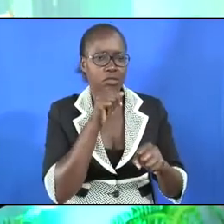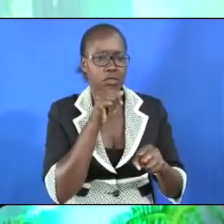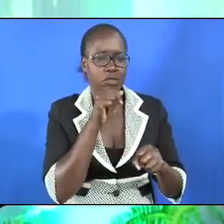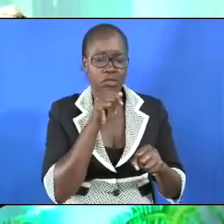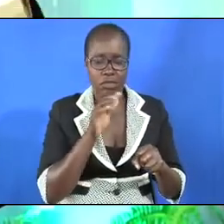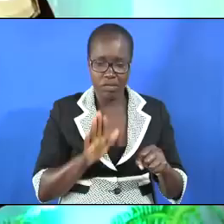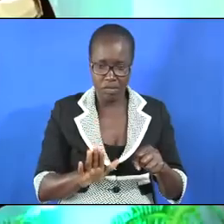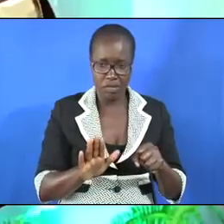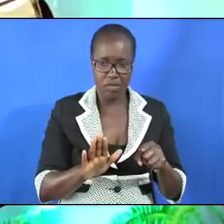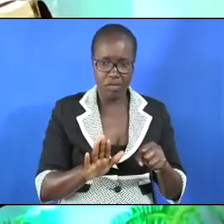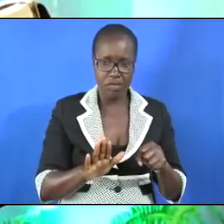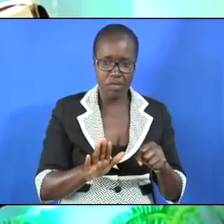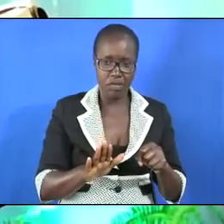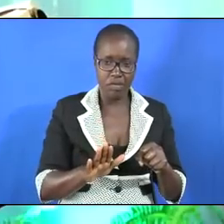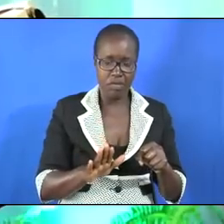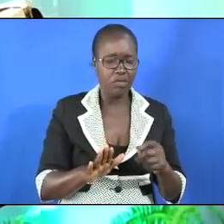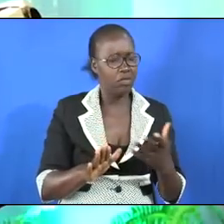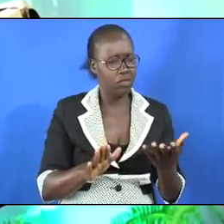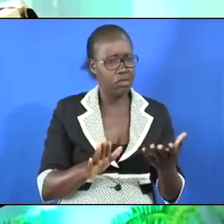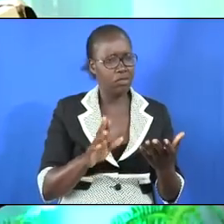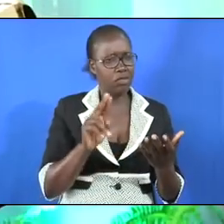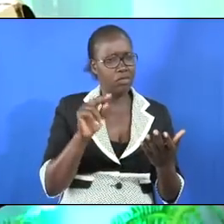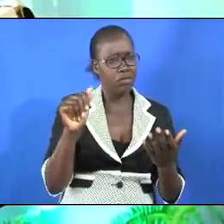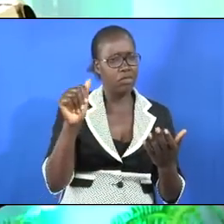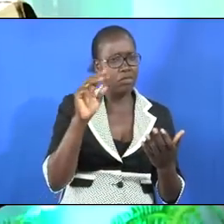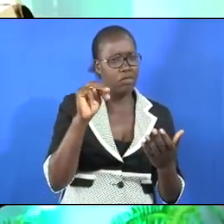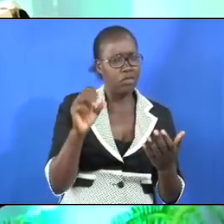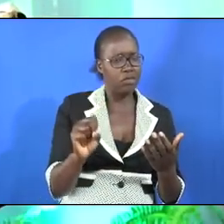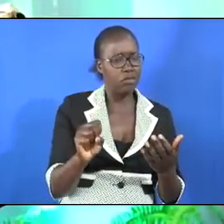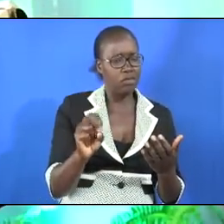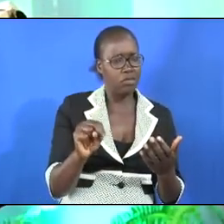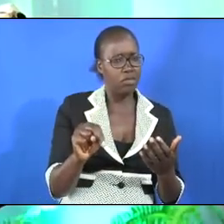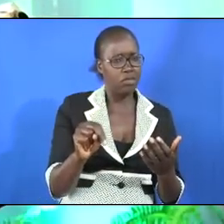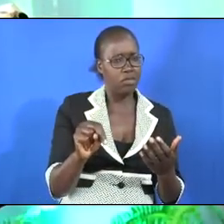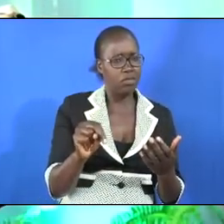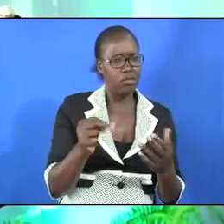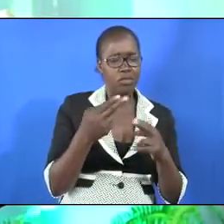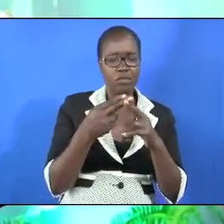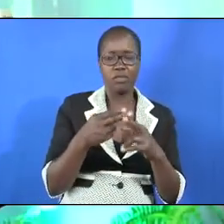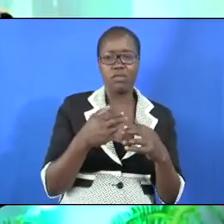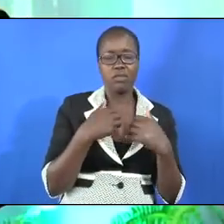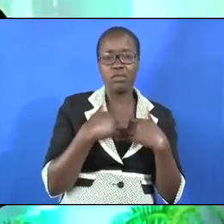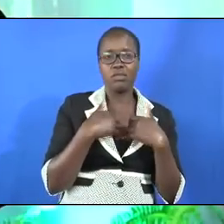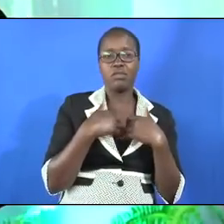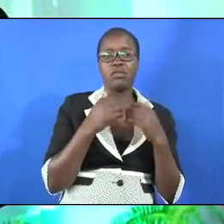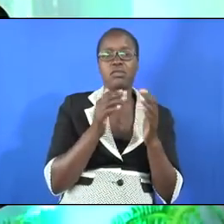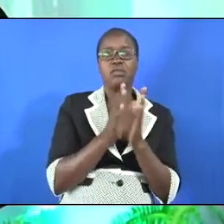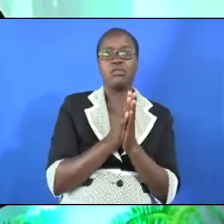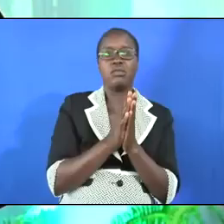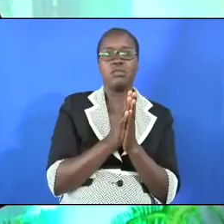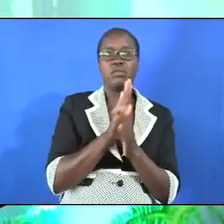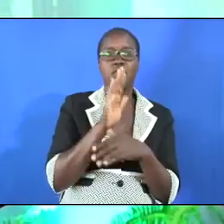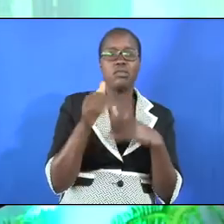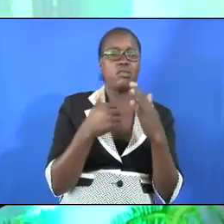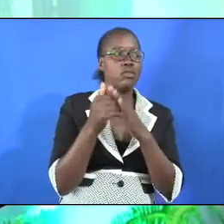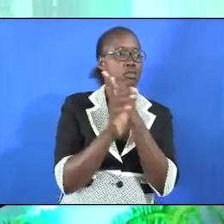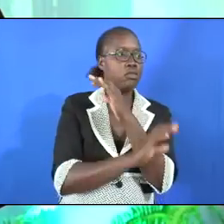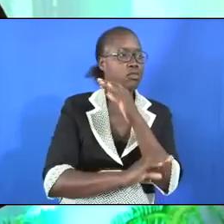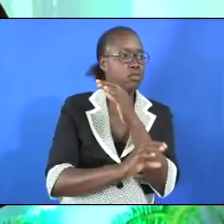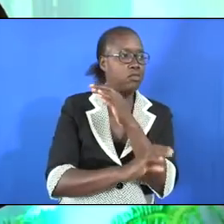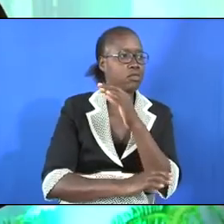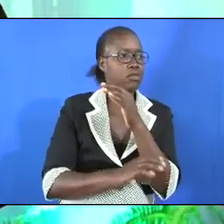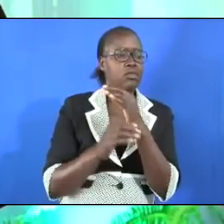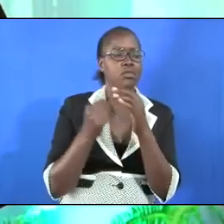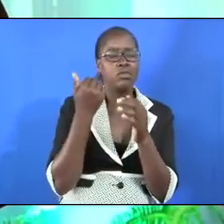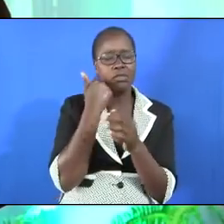Naaman, this great man who had earned himself a name in the eyes of his king and the entire Syria, was